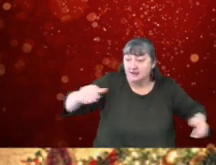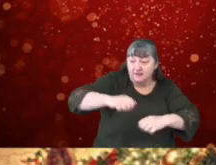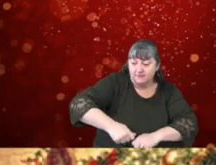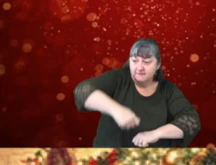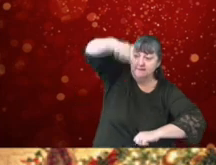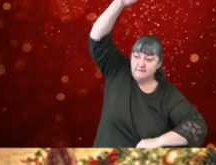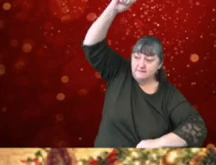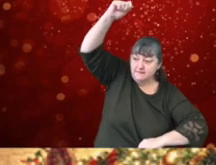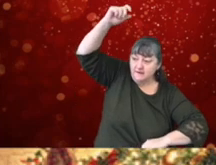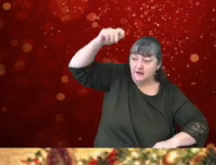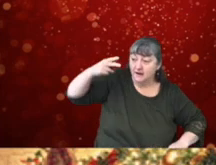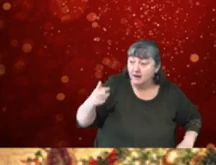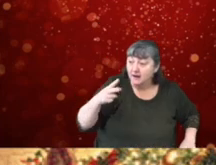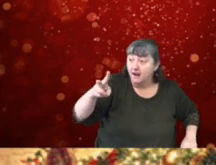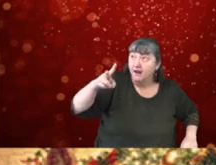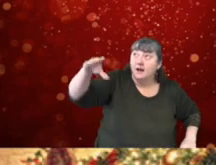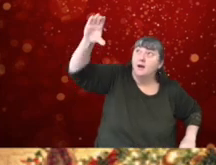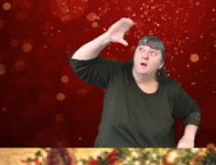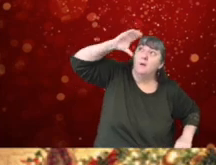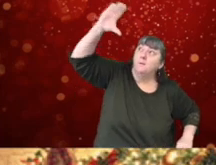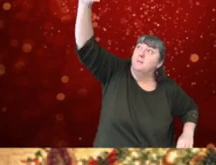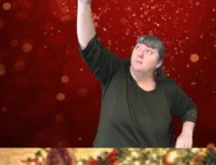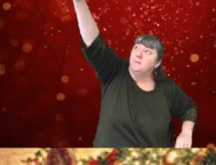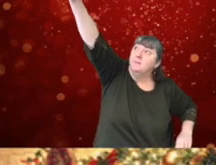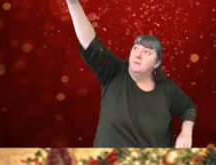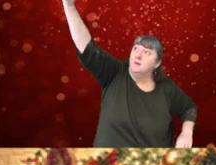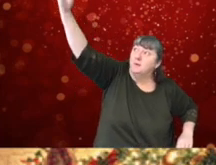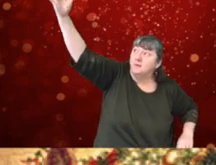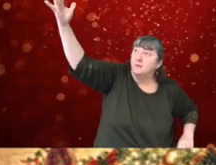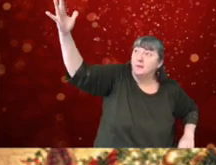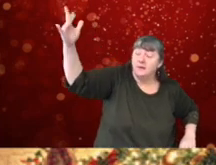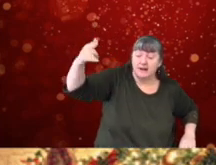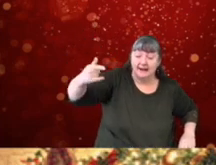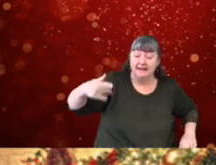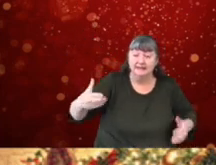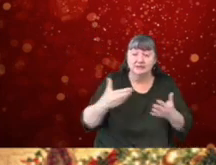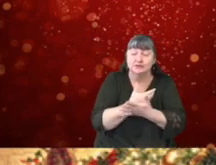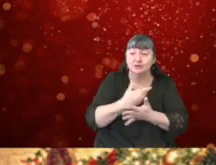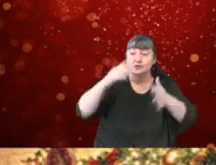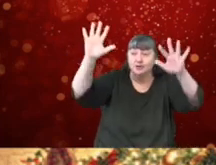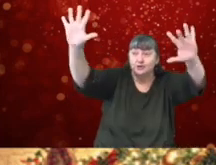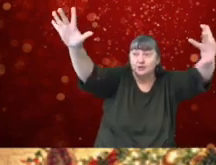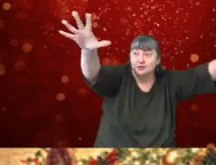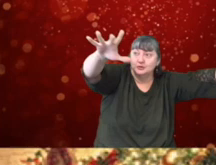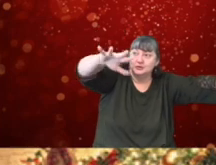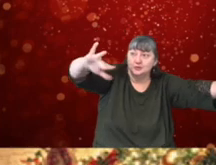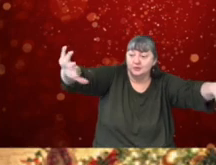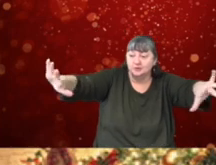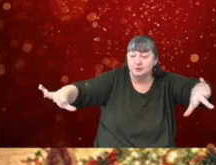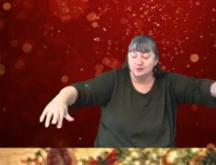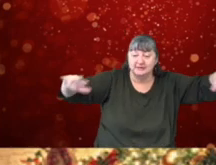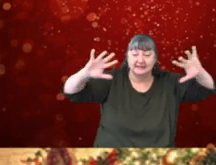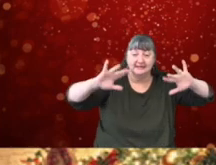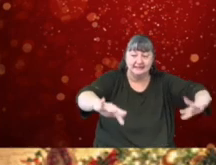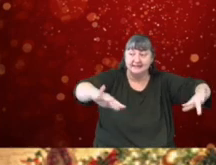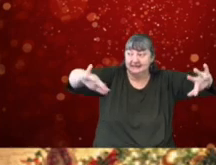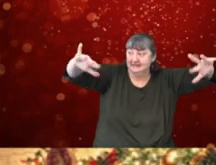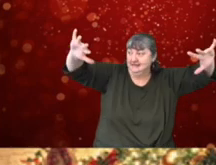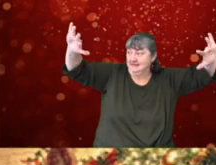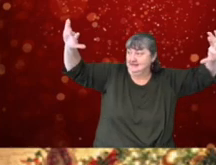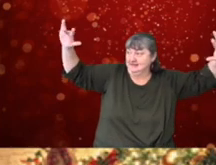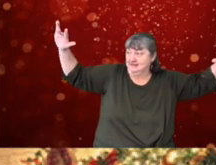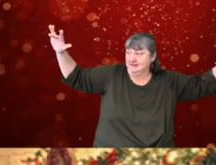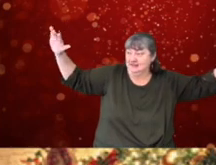threw up the sash. The moon on the breast of the new-fallen snow gave a luster of midday